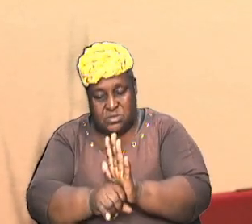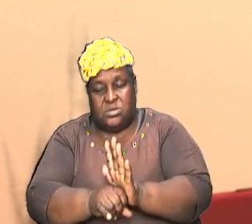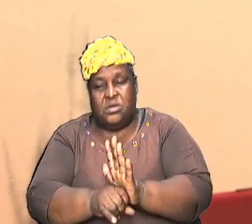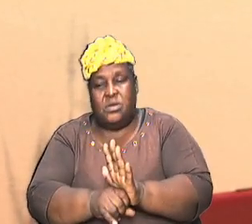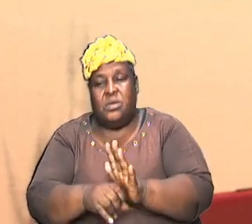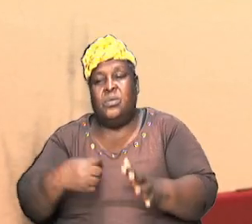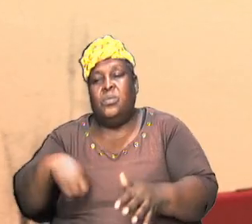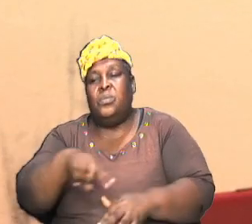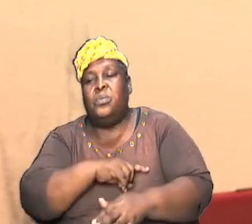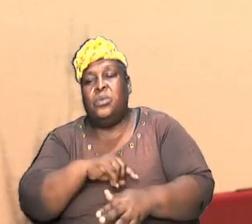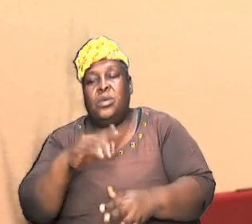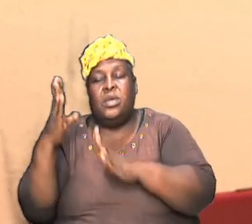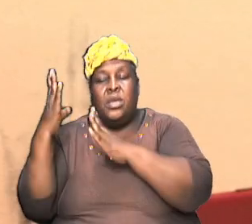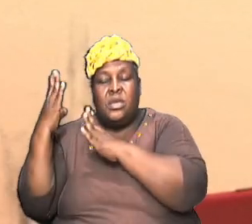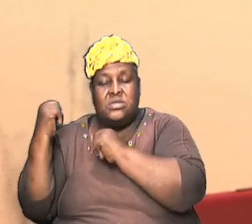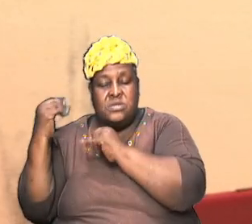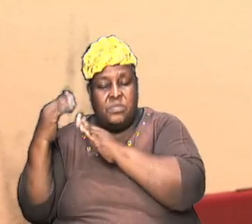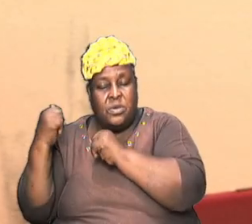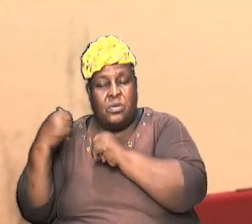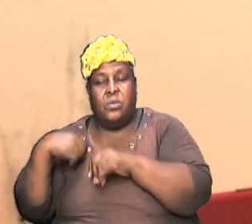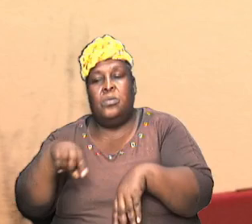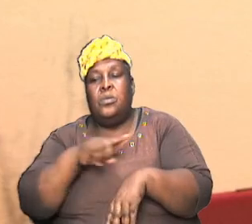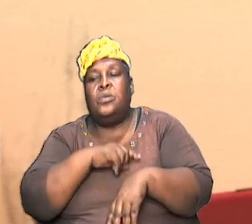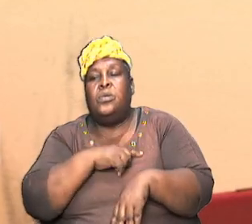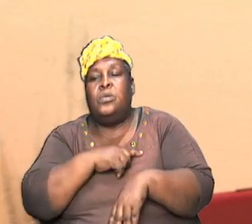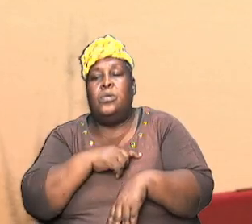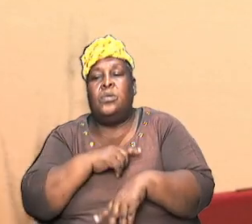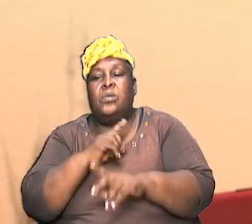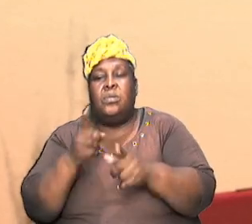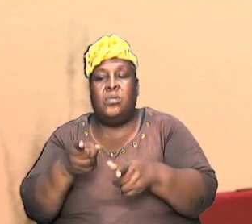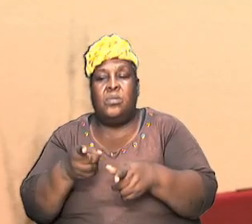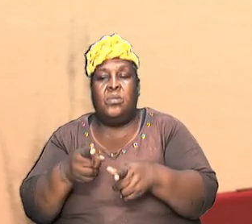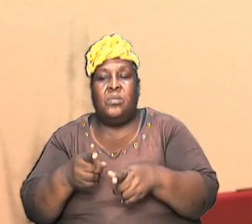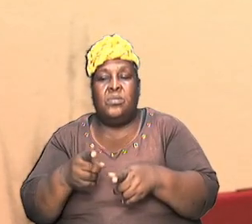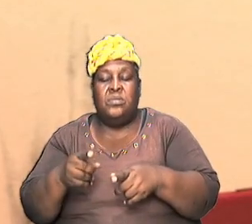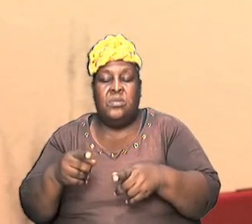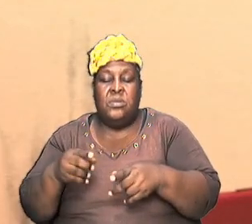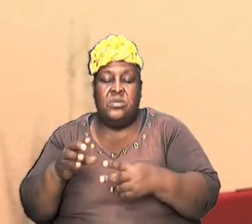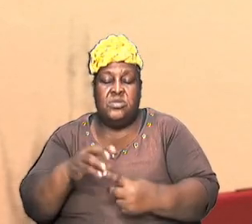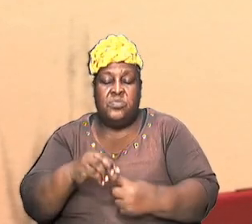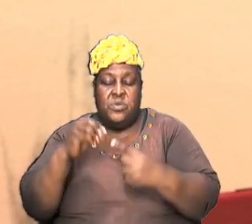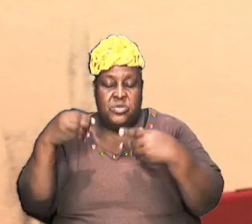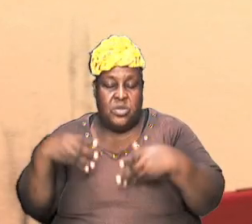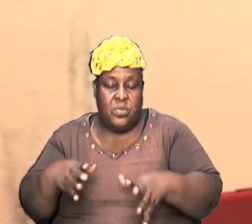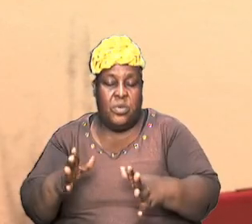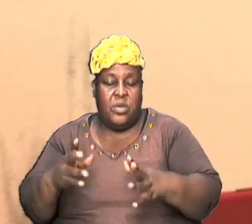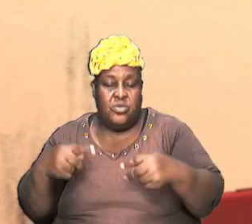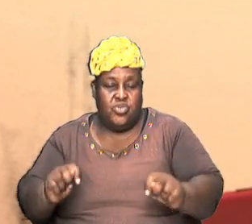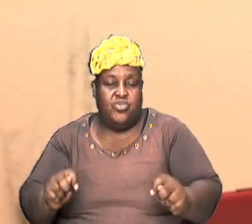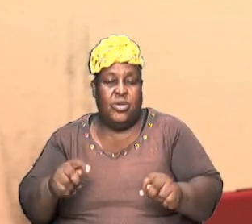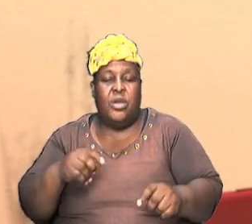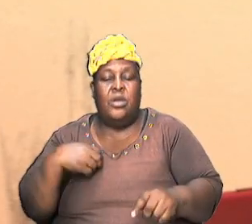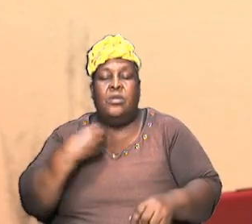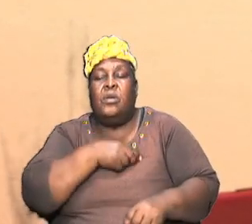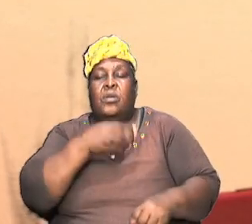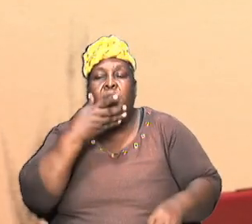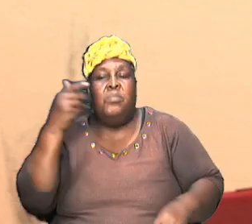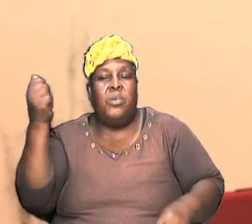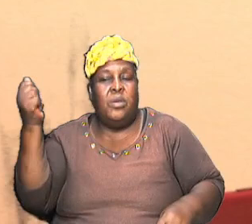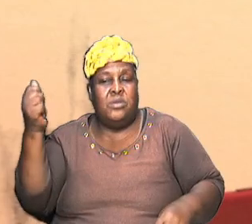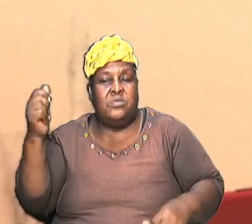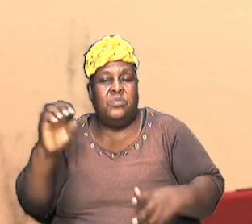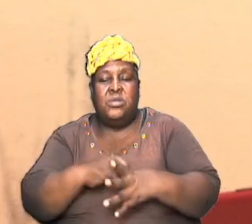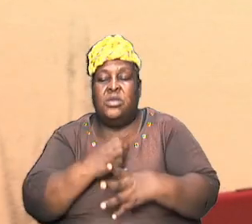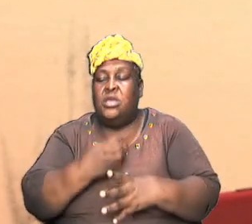we expect that we are going to walk a particular way and we are trying our best to do there but even